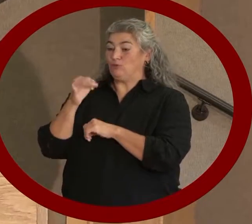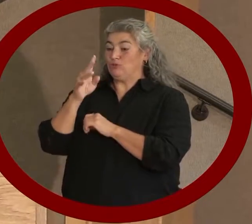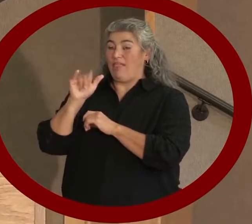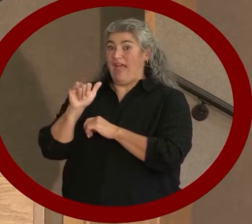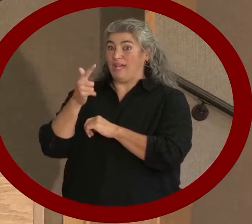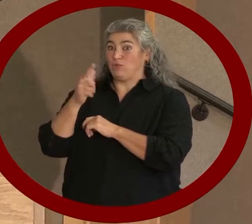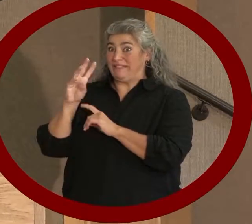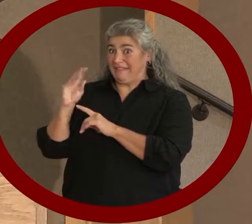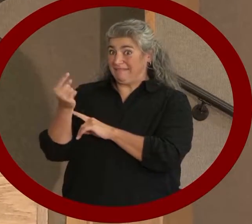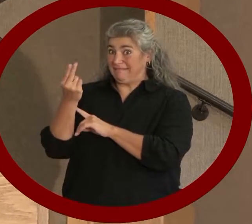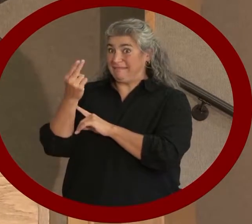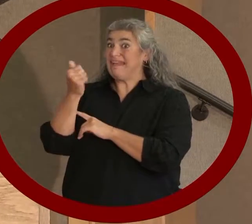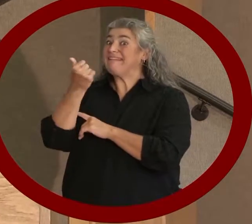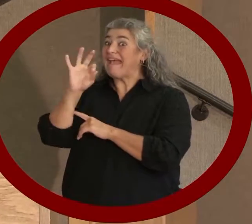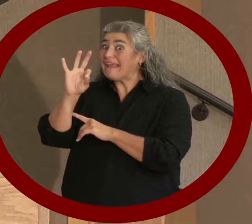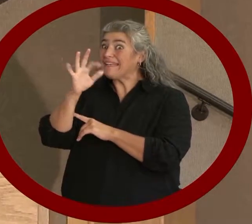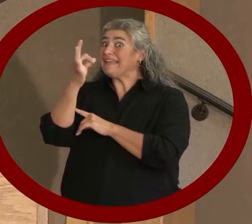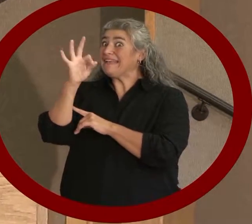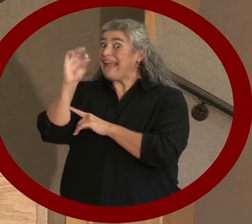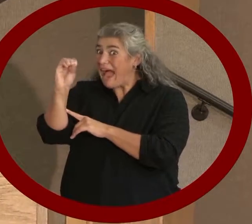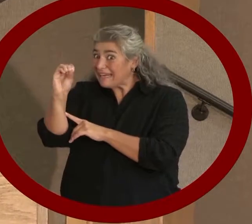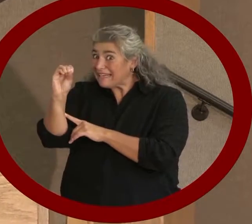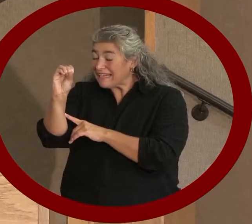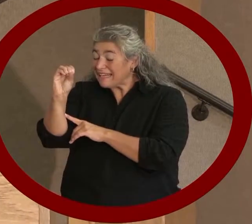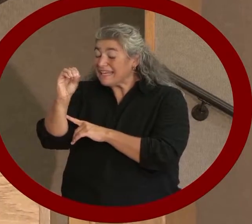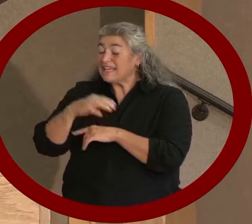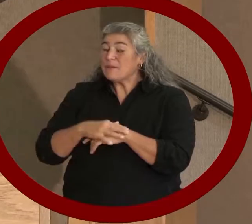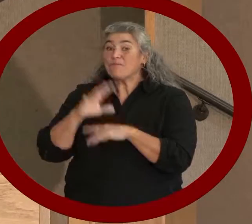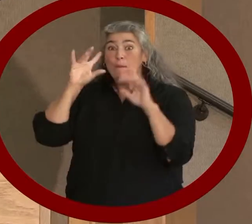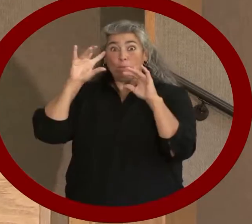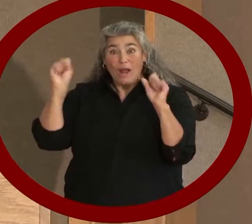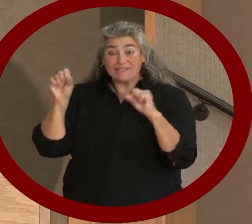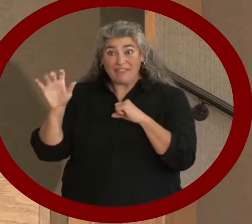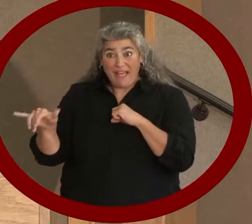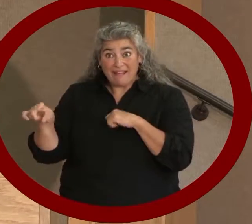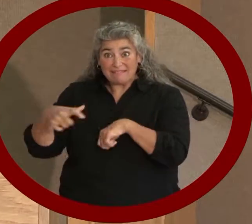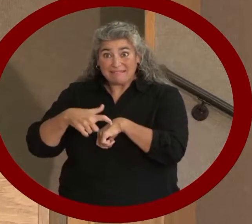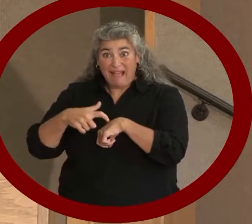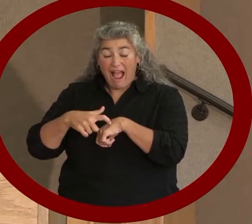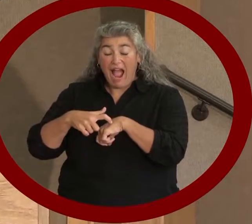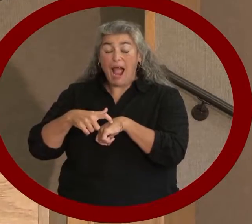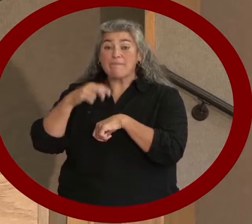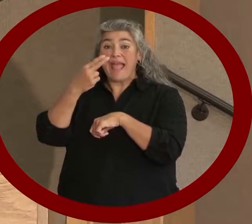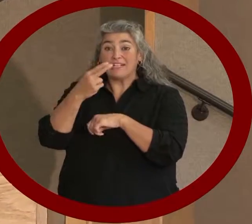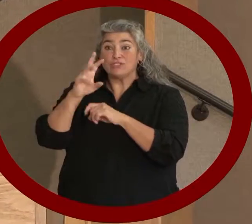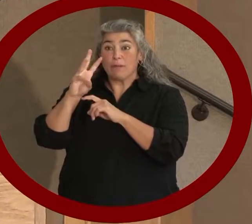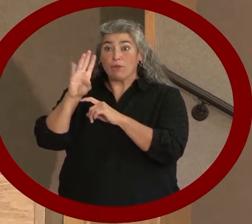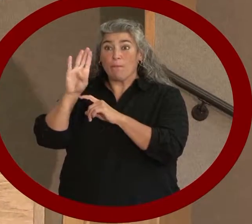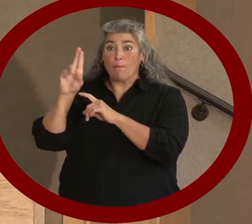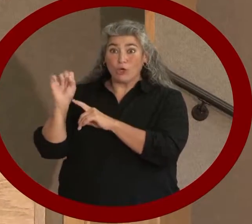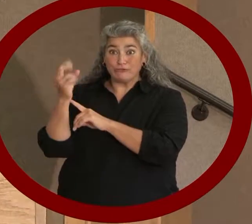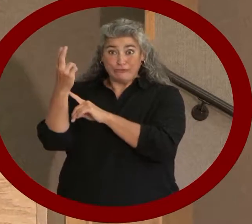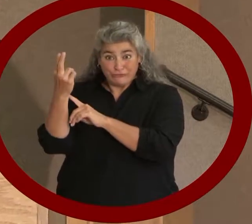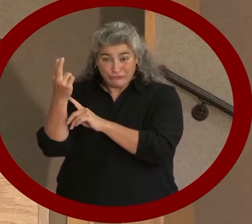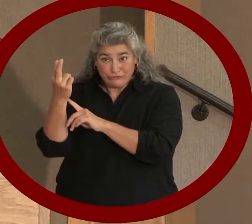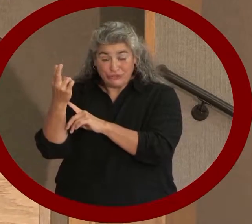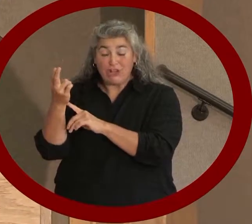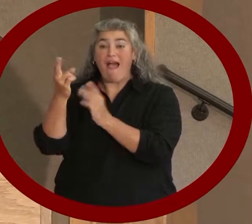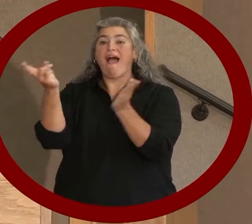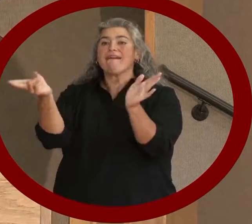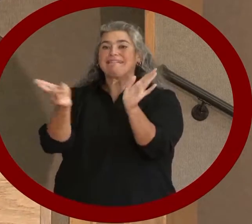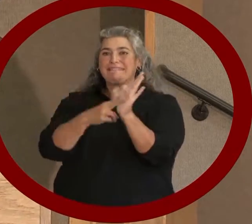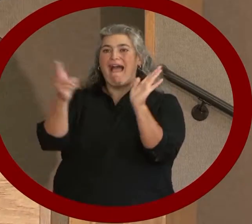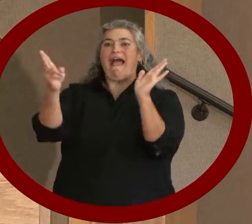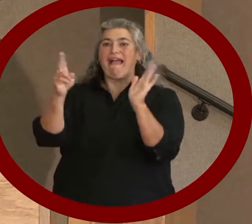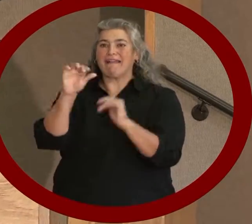signed into law the Americans with Disabilities Act to ensure the civil rights for people